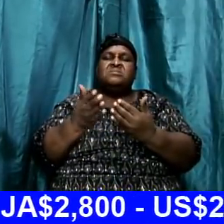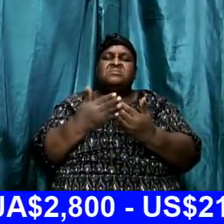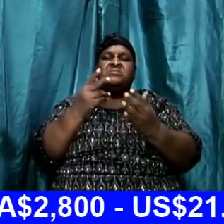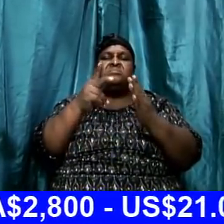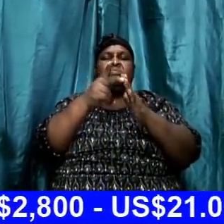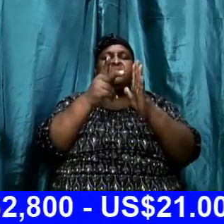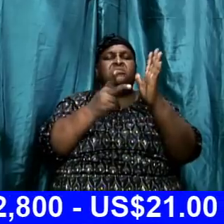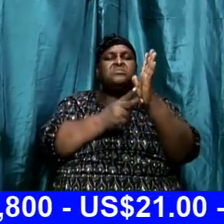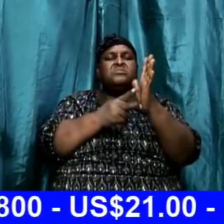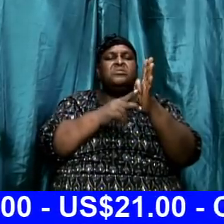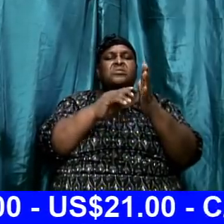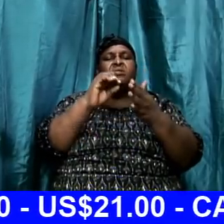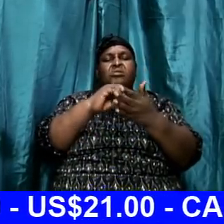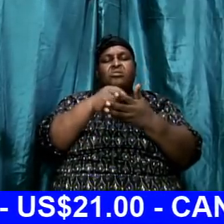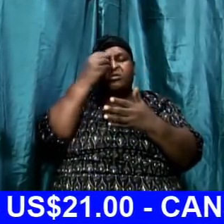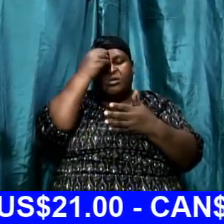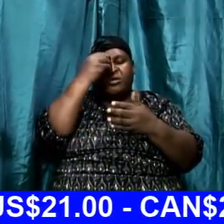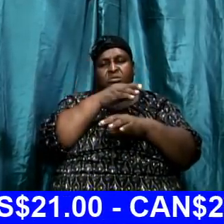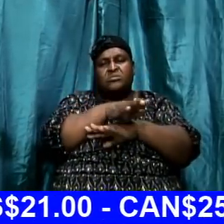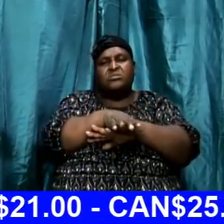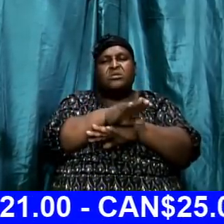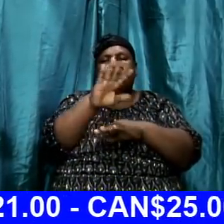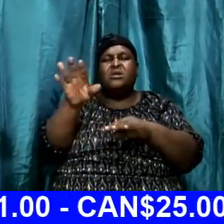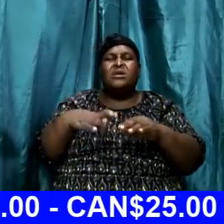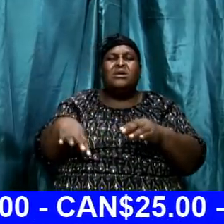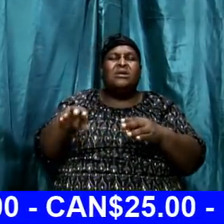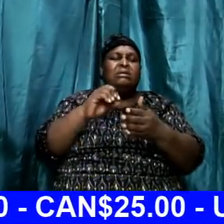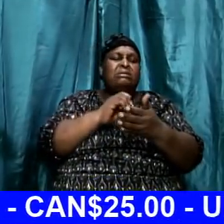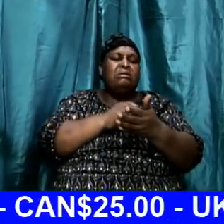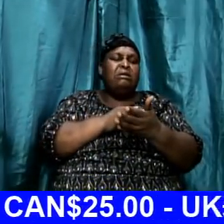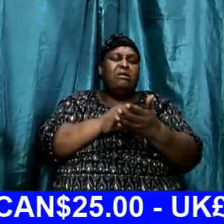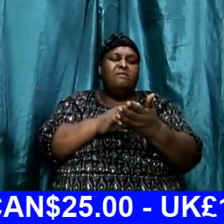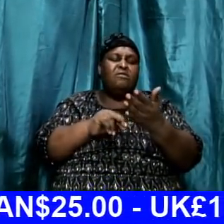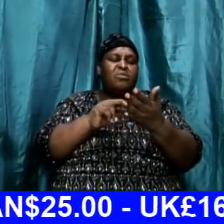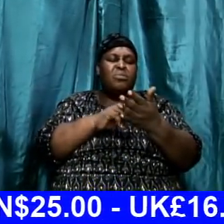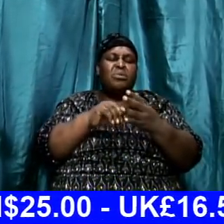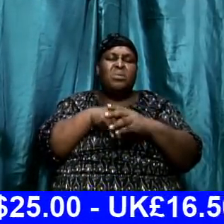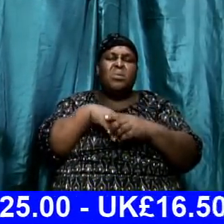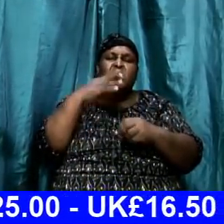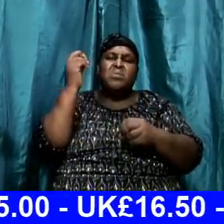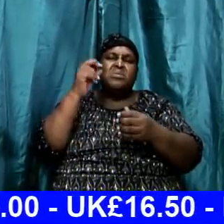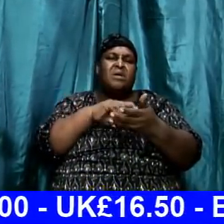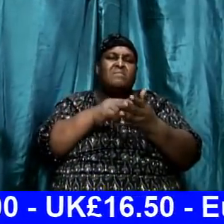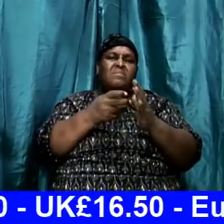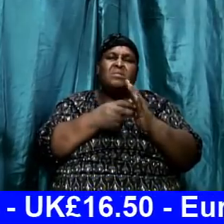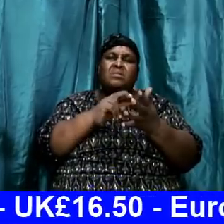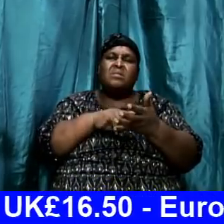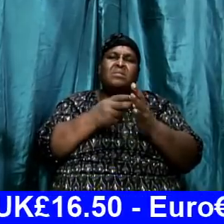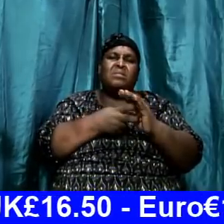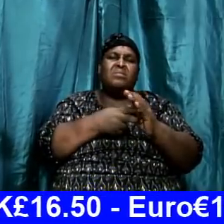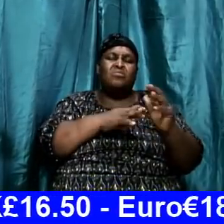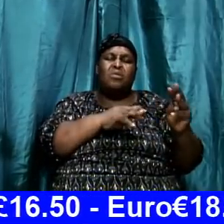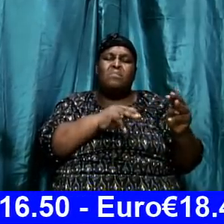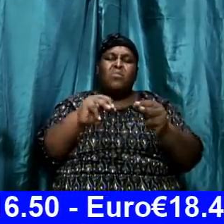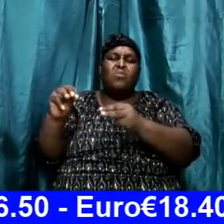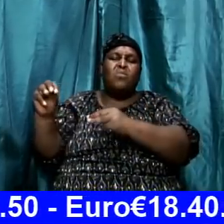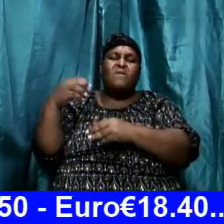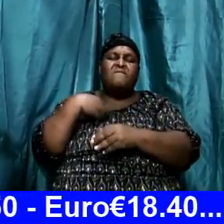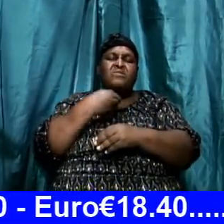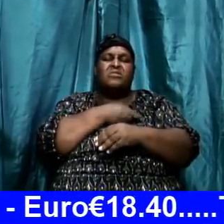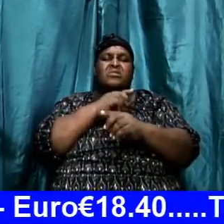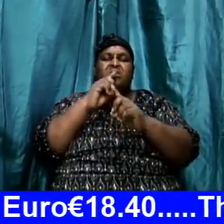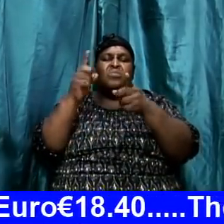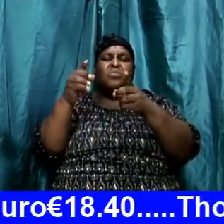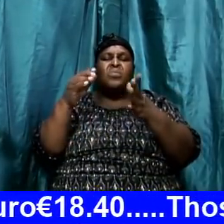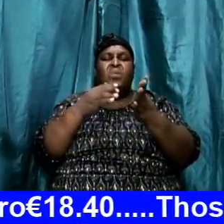have learned tonight. Help us Lord Jesus to never read our scriptures out of context and where we have gone around. God remove it out of our minds that we might